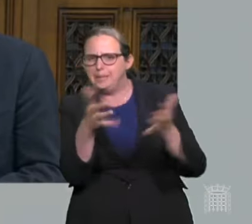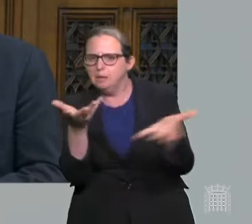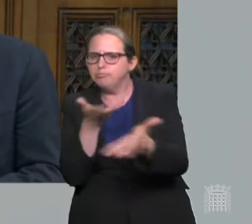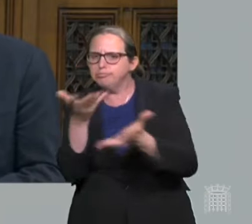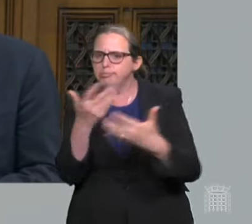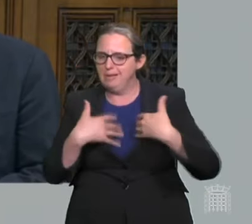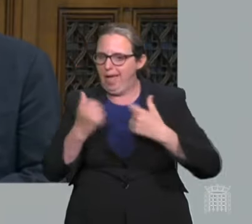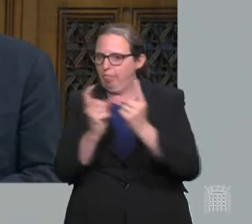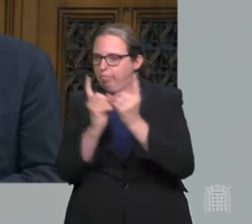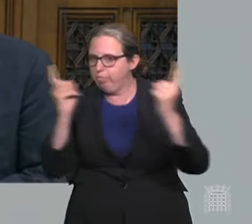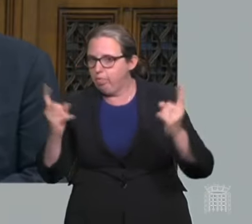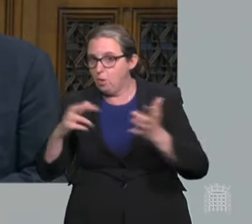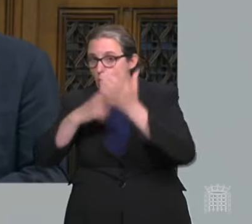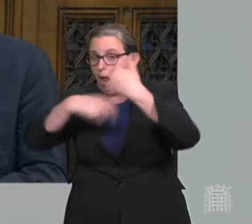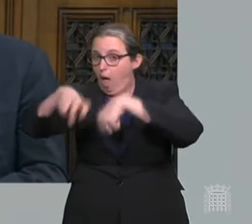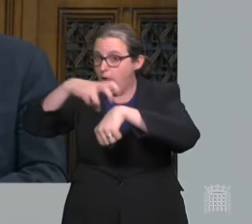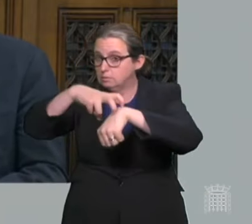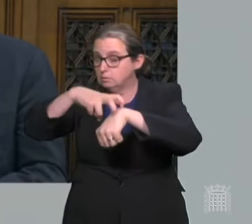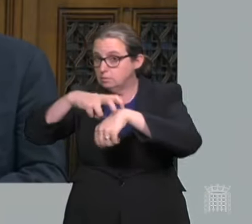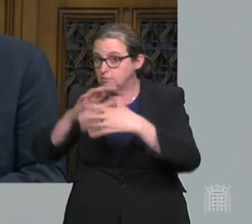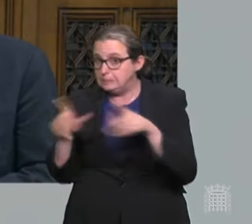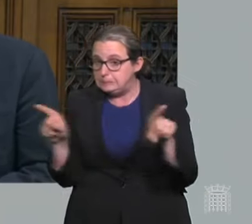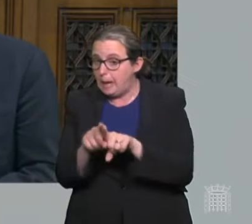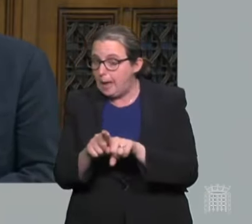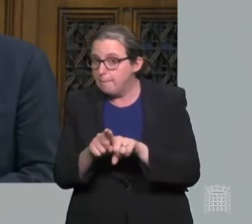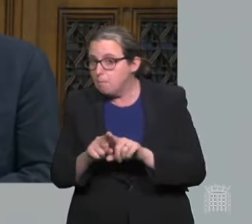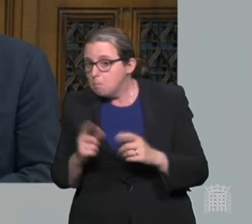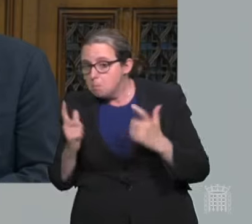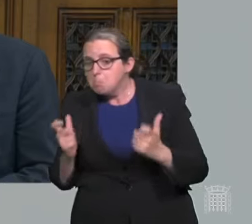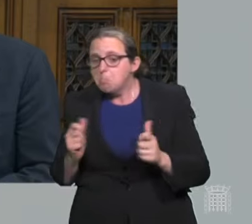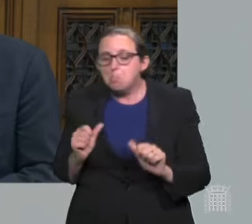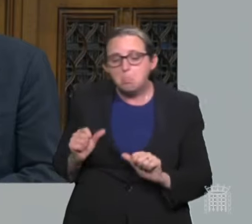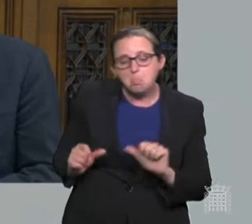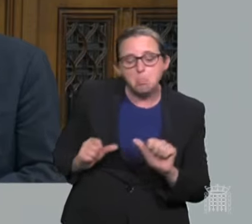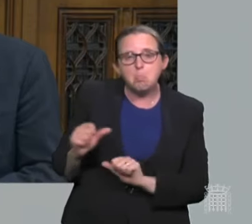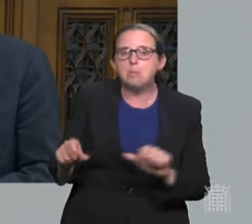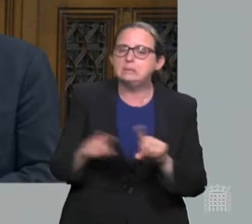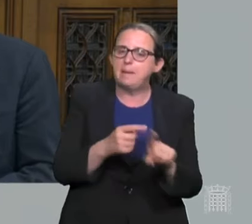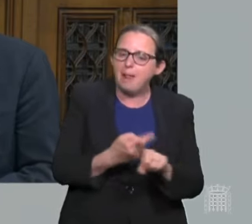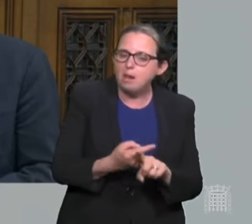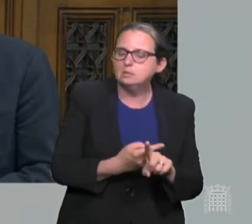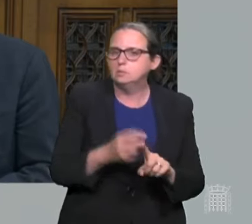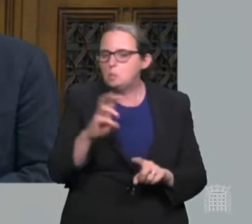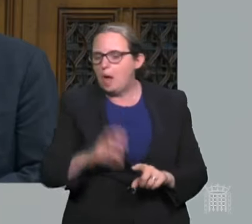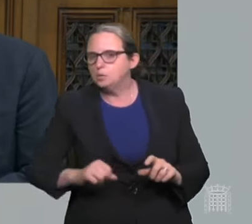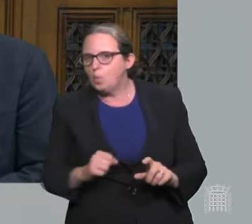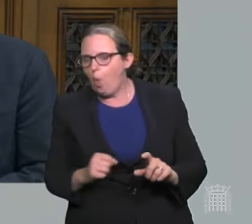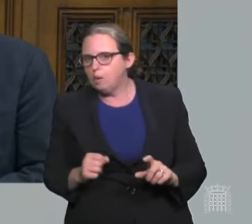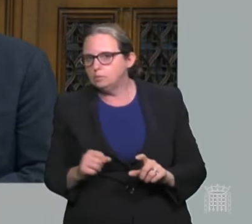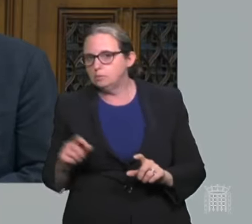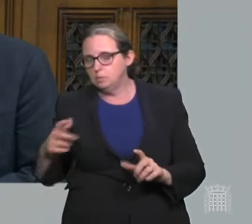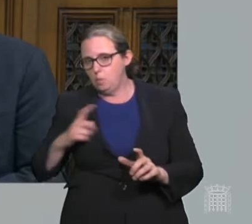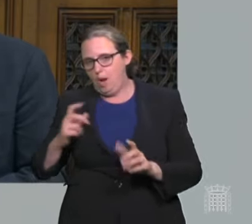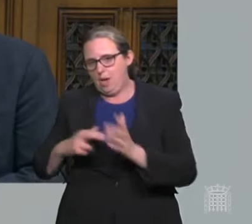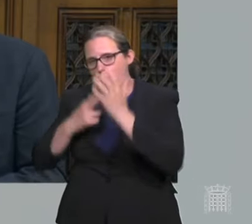Ireland to ensure that Northern Ireland cautiously and carefully moves forward at a similar pace as to here, bearing in mind our level of transmission